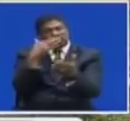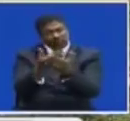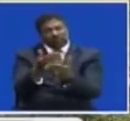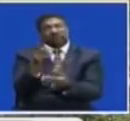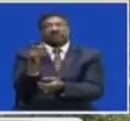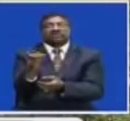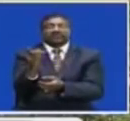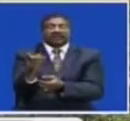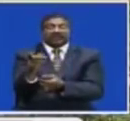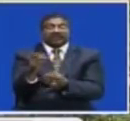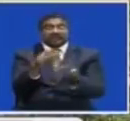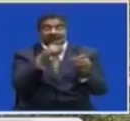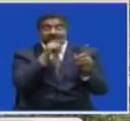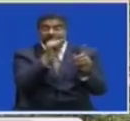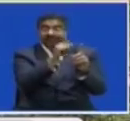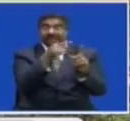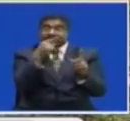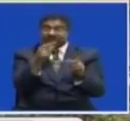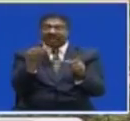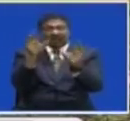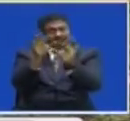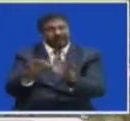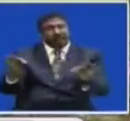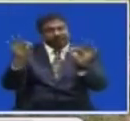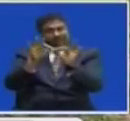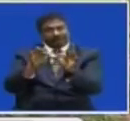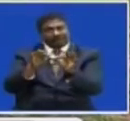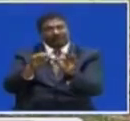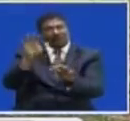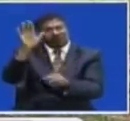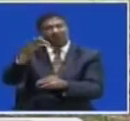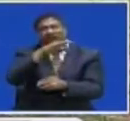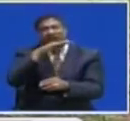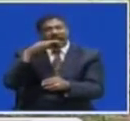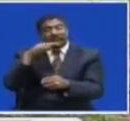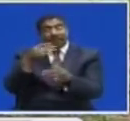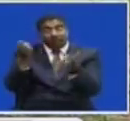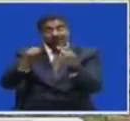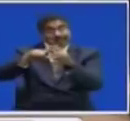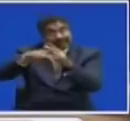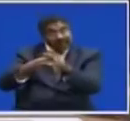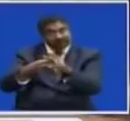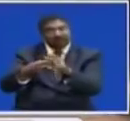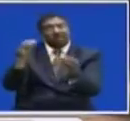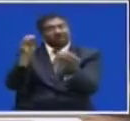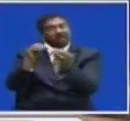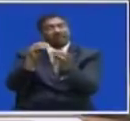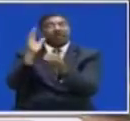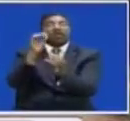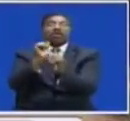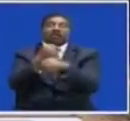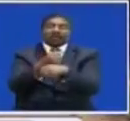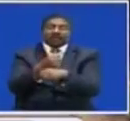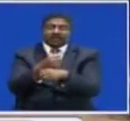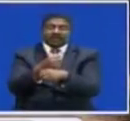Mr. Gibas highlighted The importance And production capacity Of his farm Once operational Planning to put Three